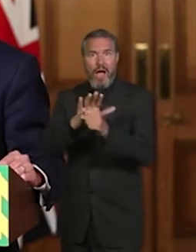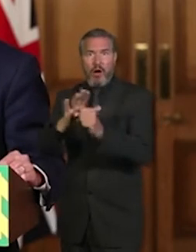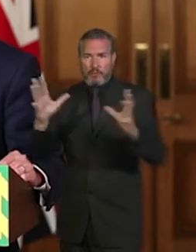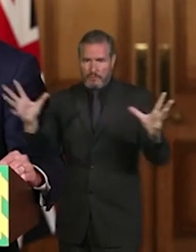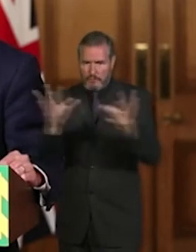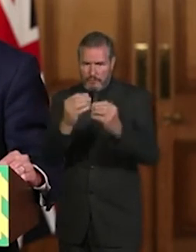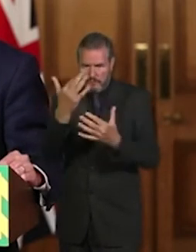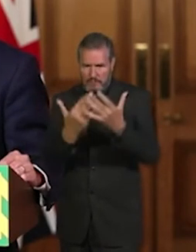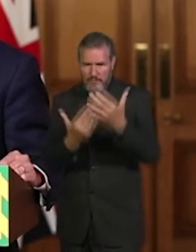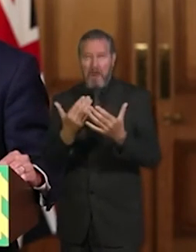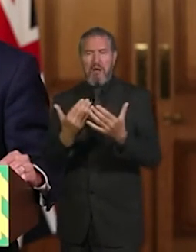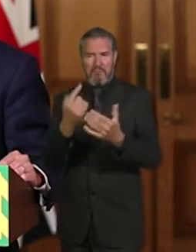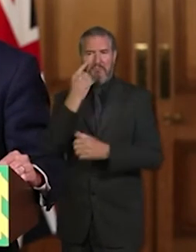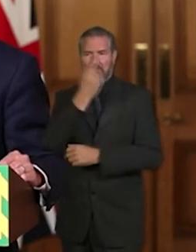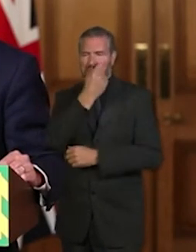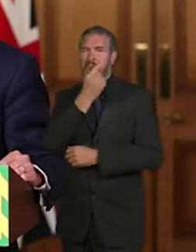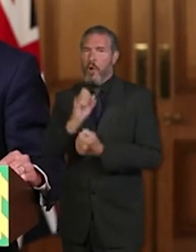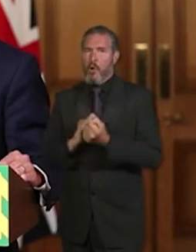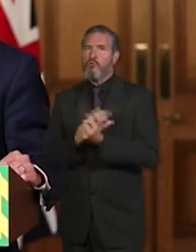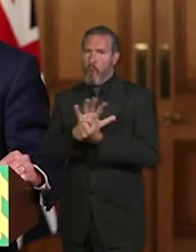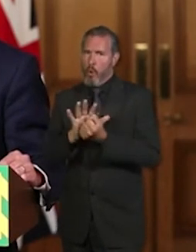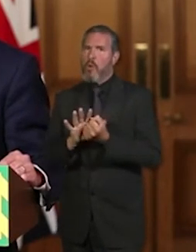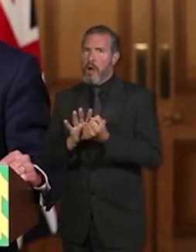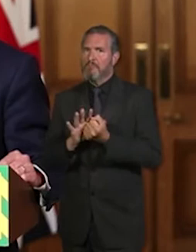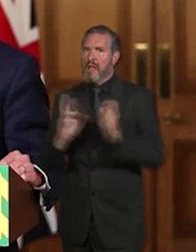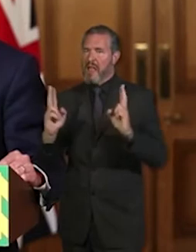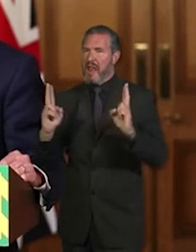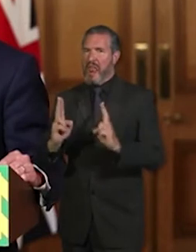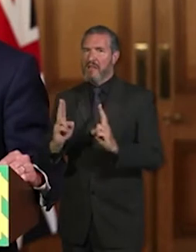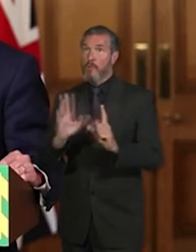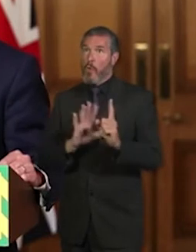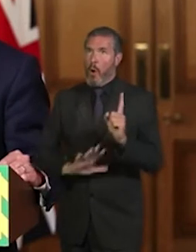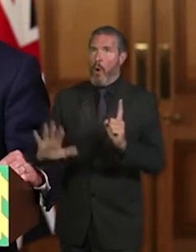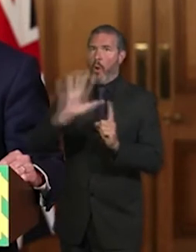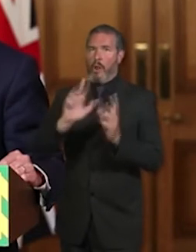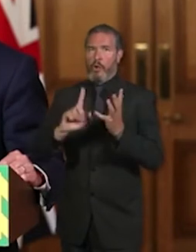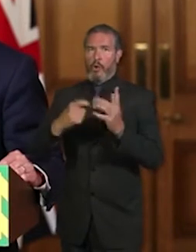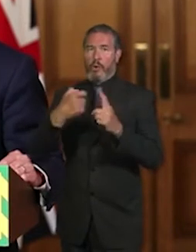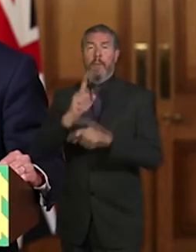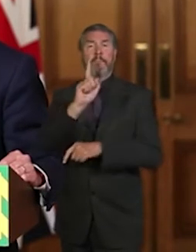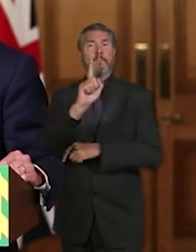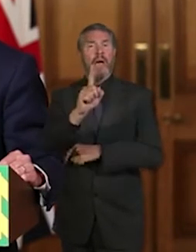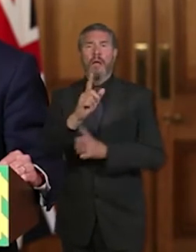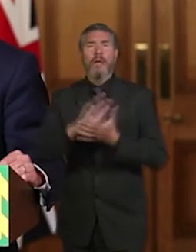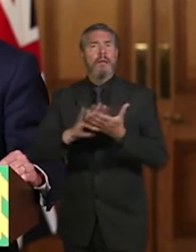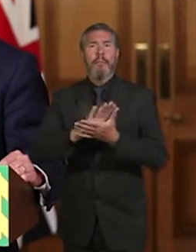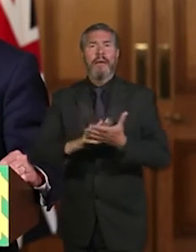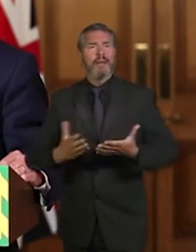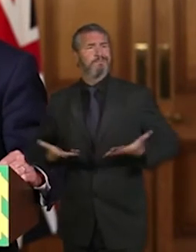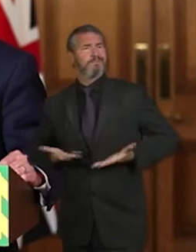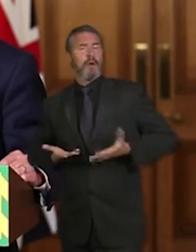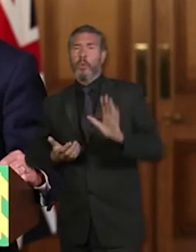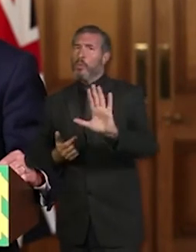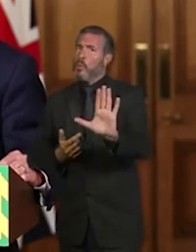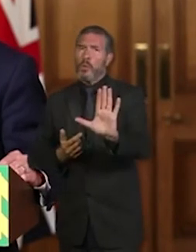in retreat across the country, but we must be vigilant and we must be cautious, and we are taking